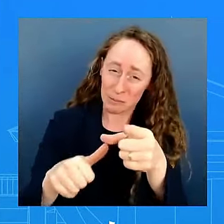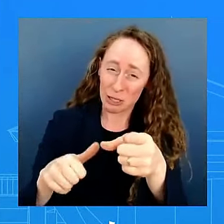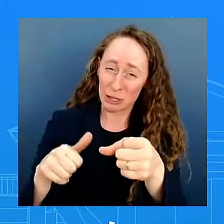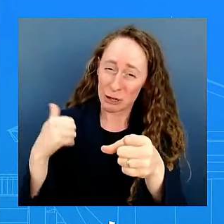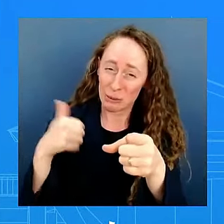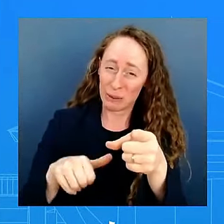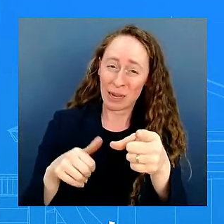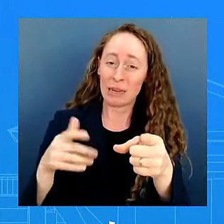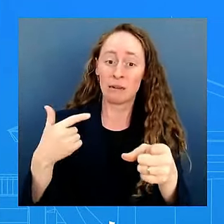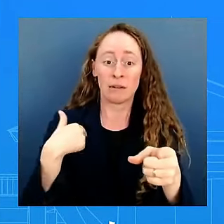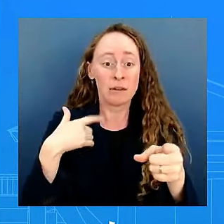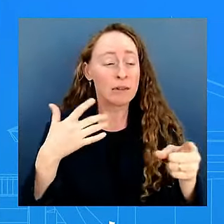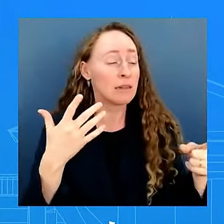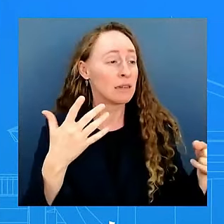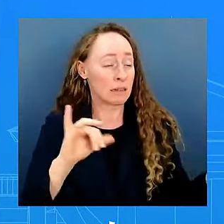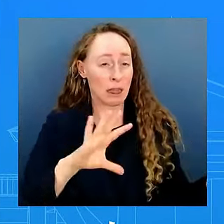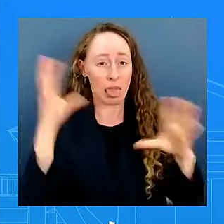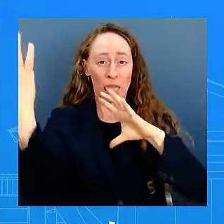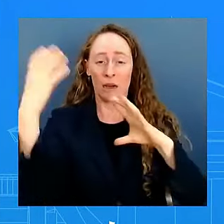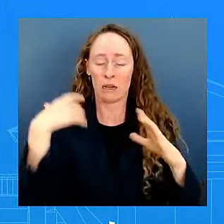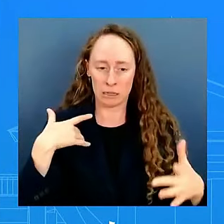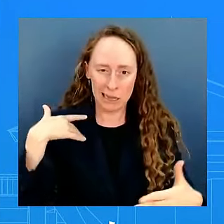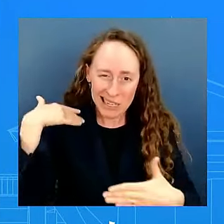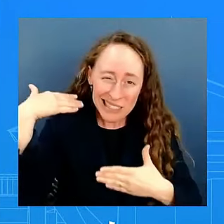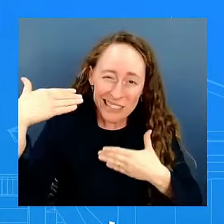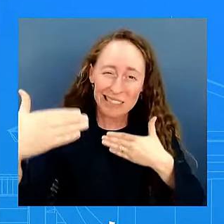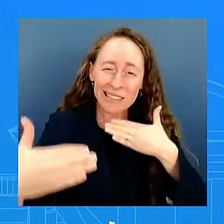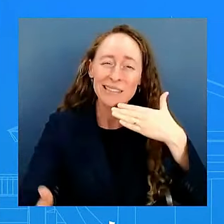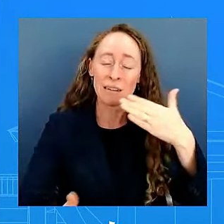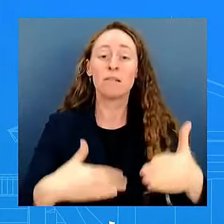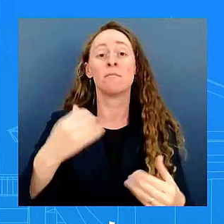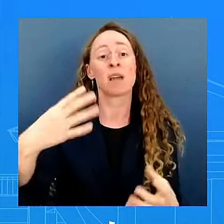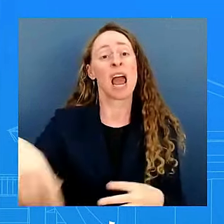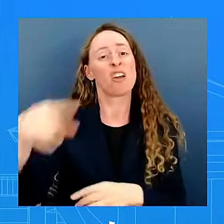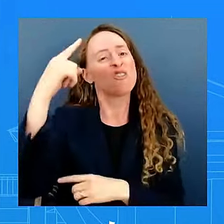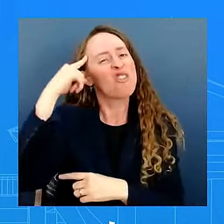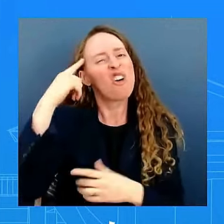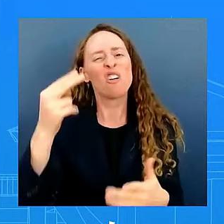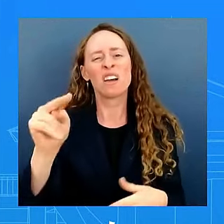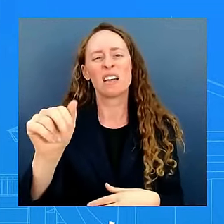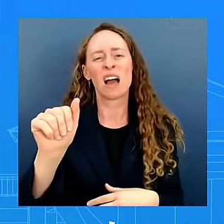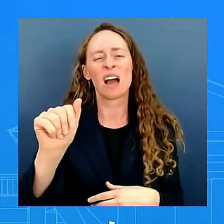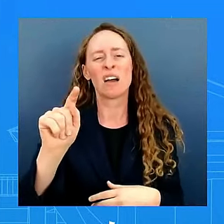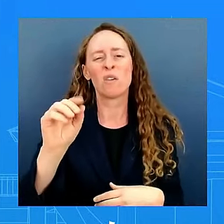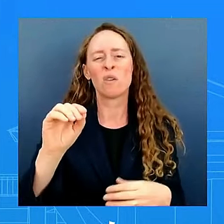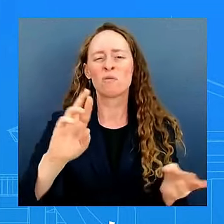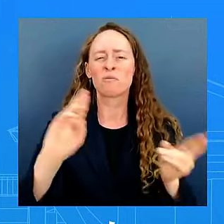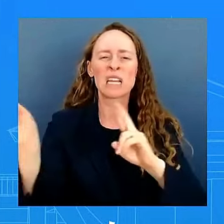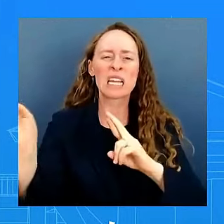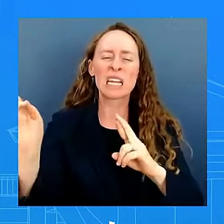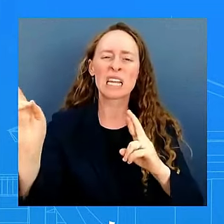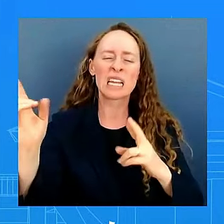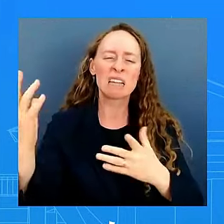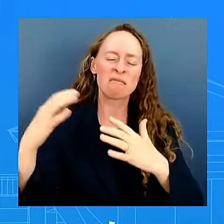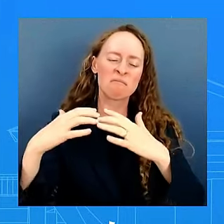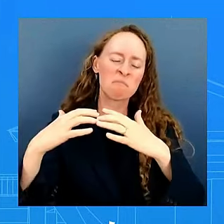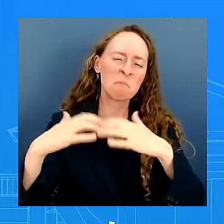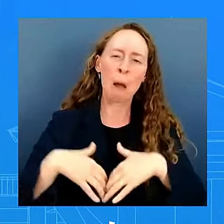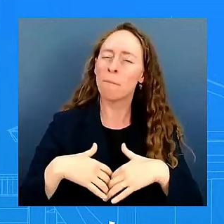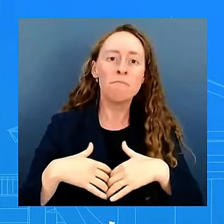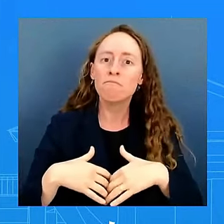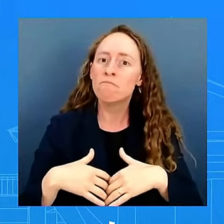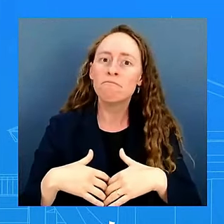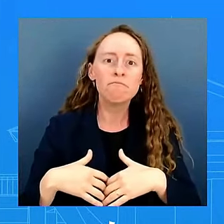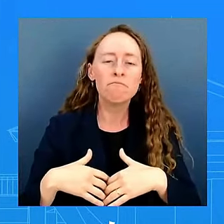was going to be weaker the president made nato stronger we got two more two more countries that are now members of nato that's because of this president's